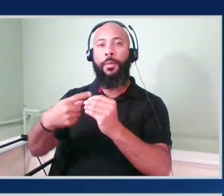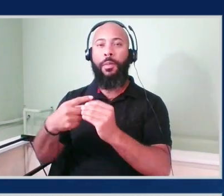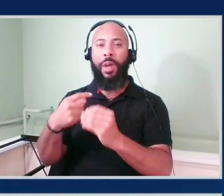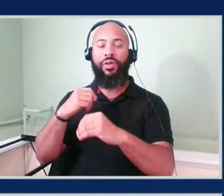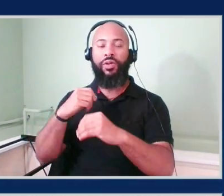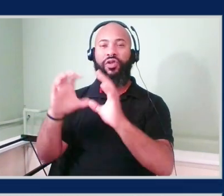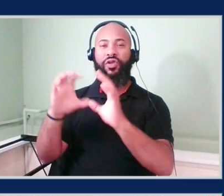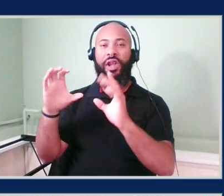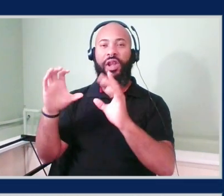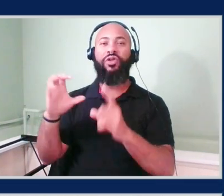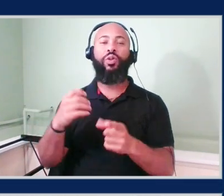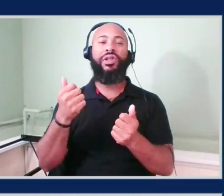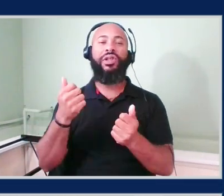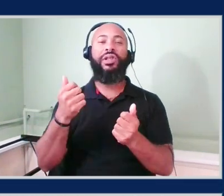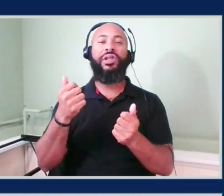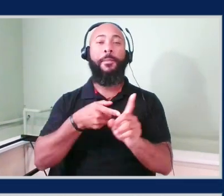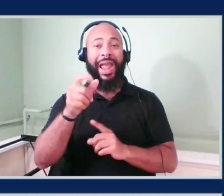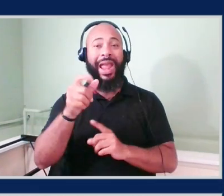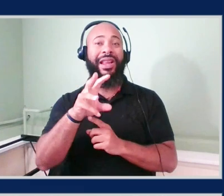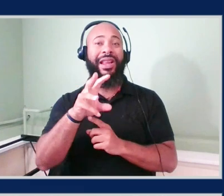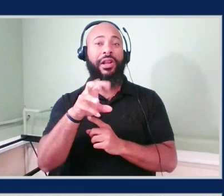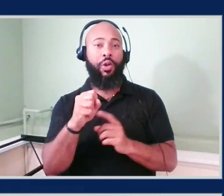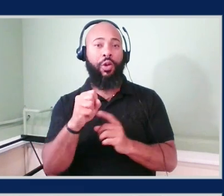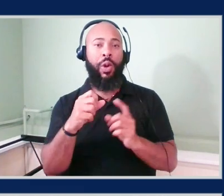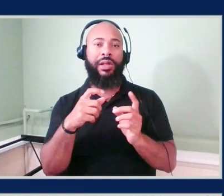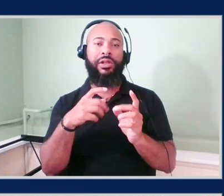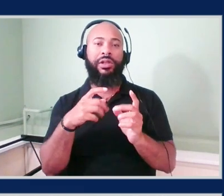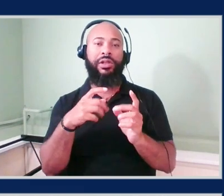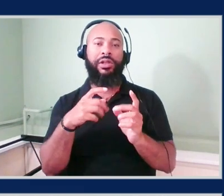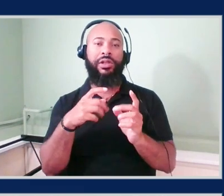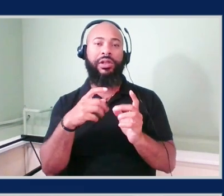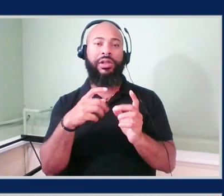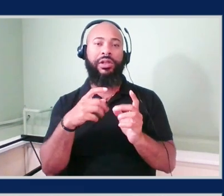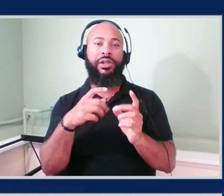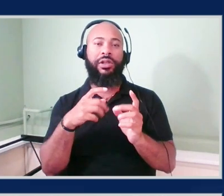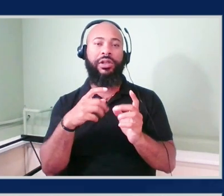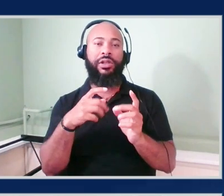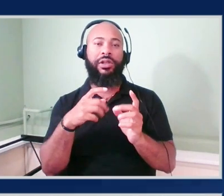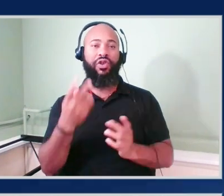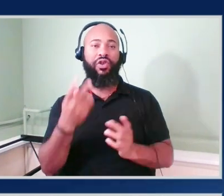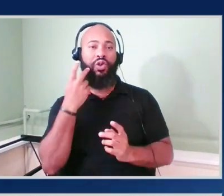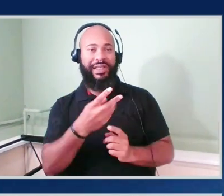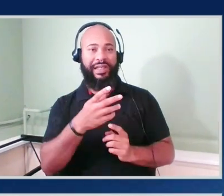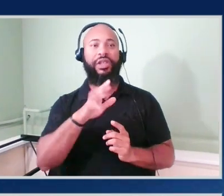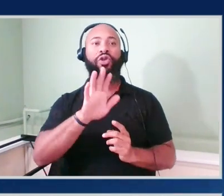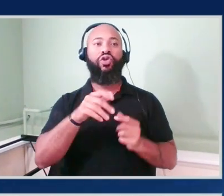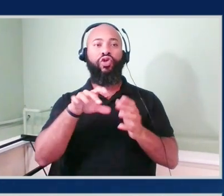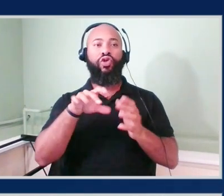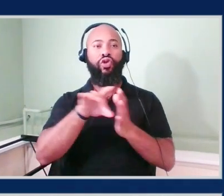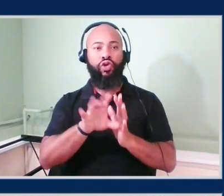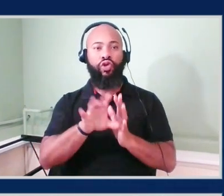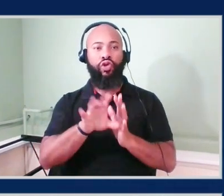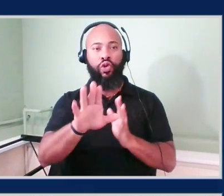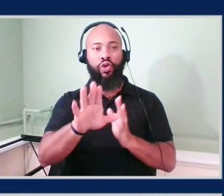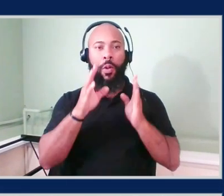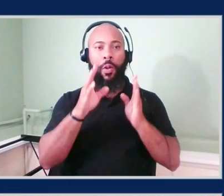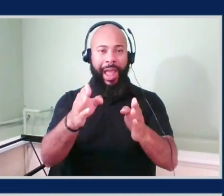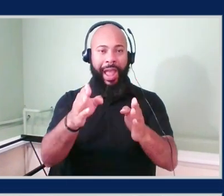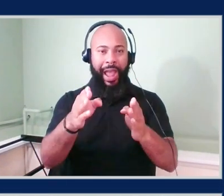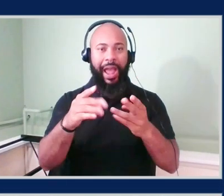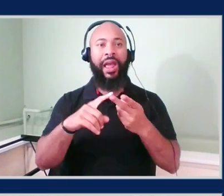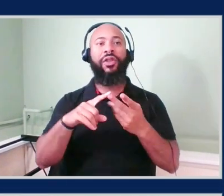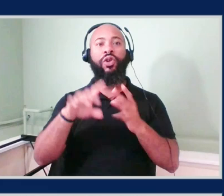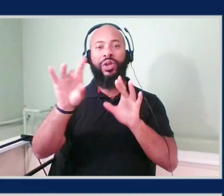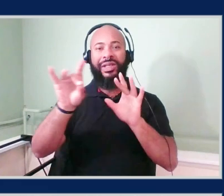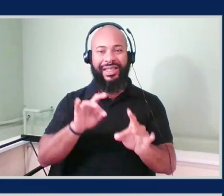AWS certification page. So here you can see you can choose your path. You can select an AWS certification. You can go through all the